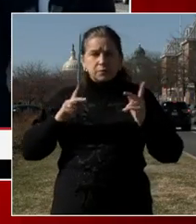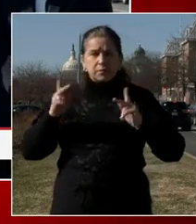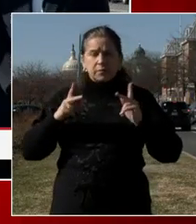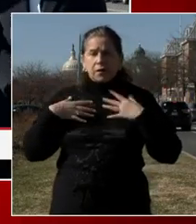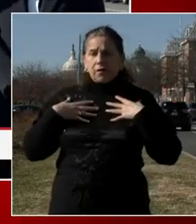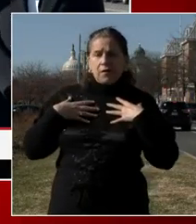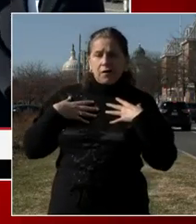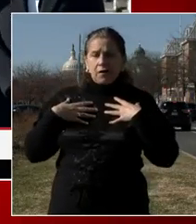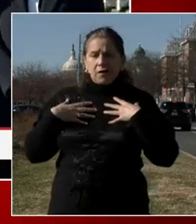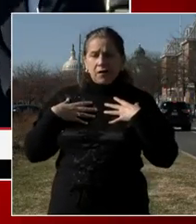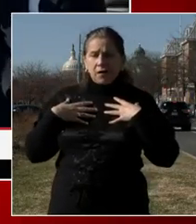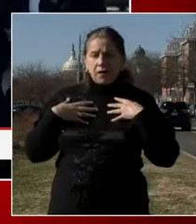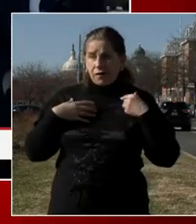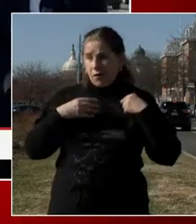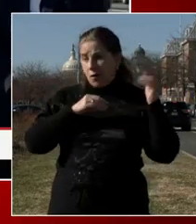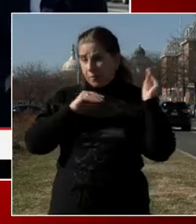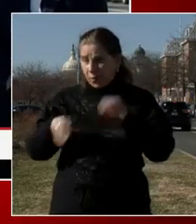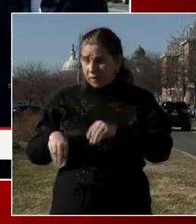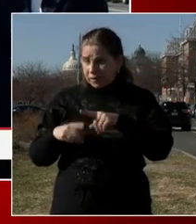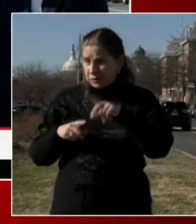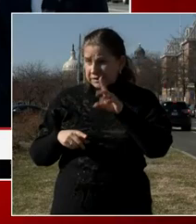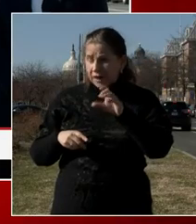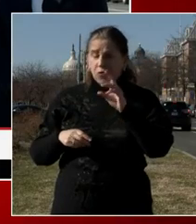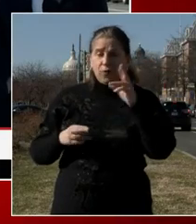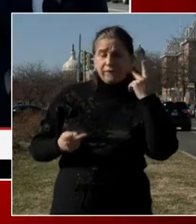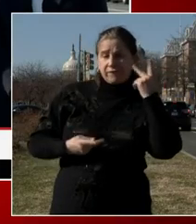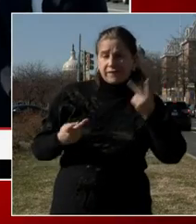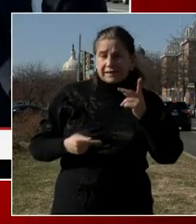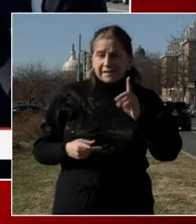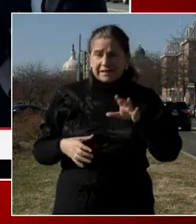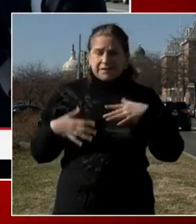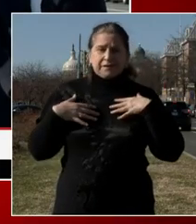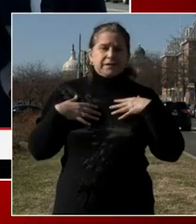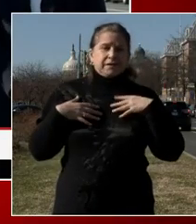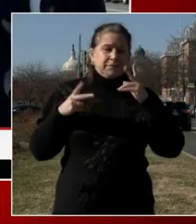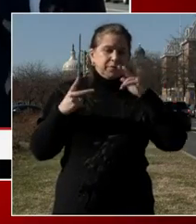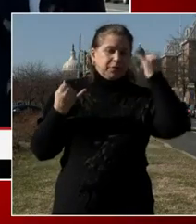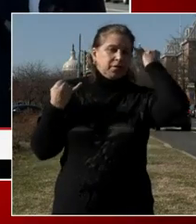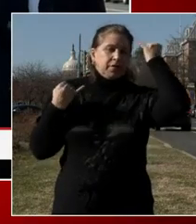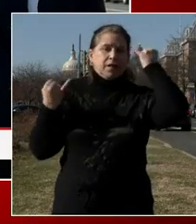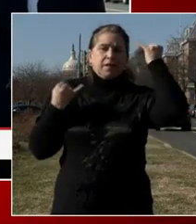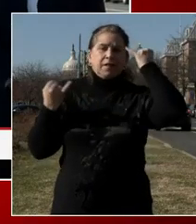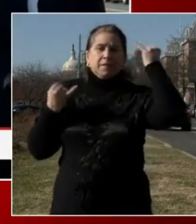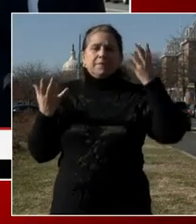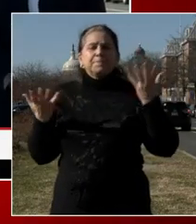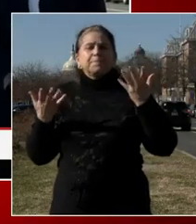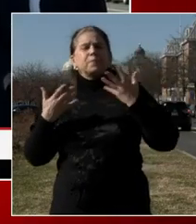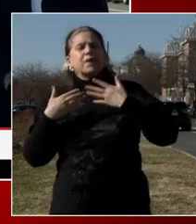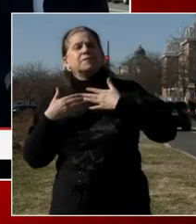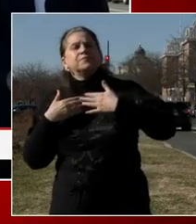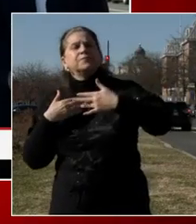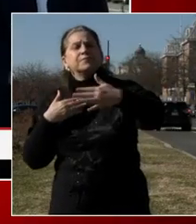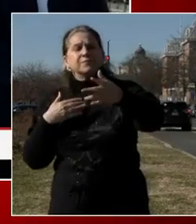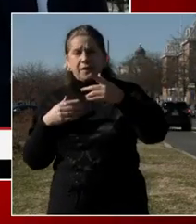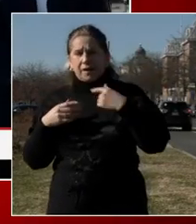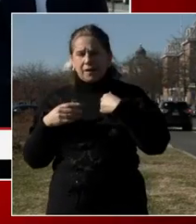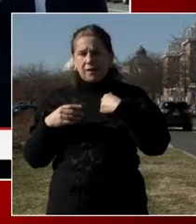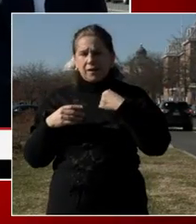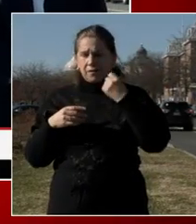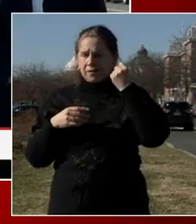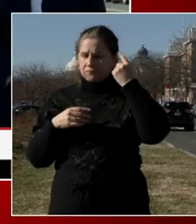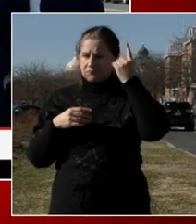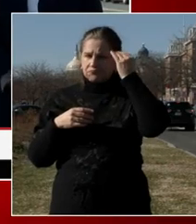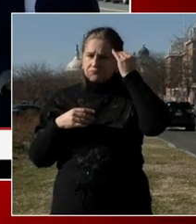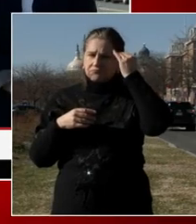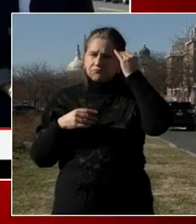have about what's happening in Washington. I think we're looking at it through a long term perspective. Um, and unfortunately because of the pandemic,